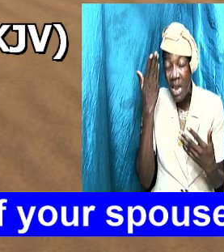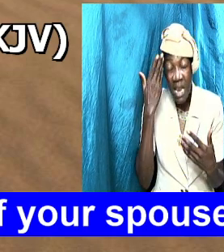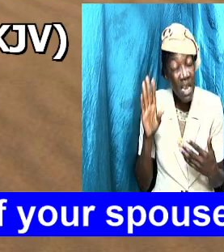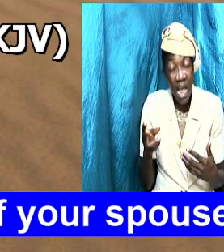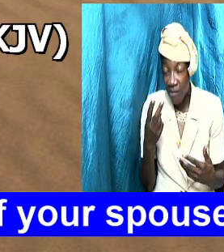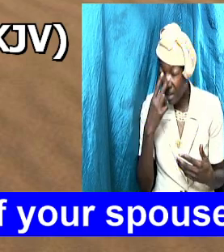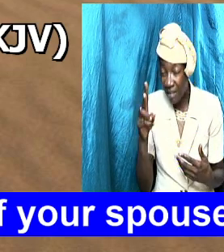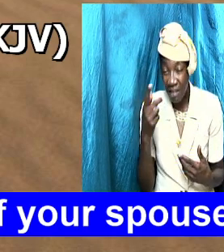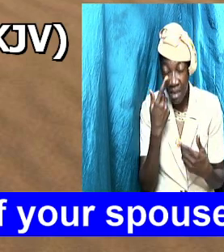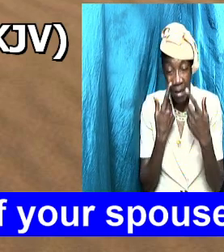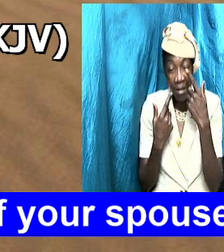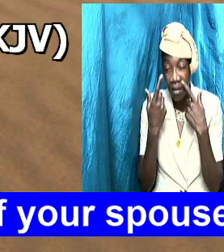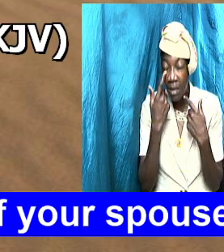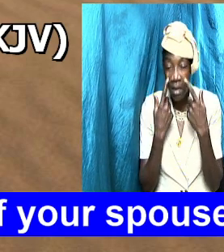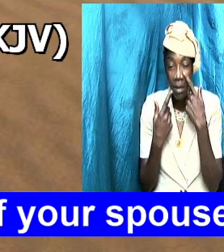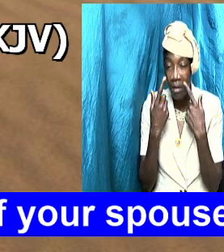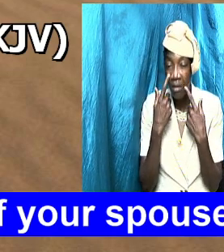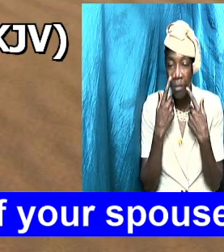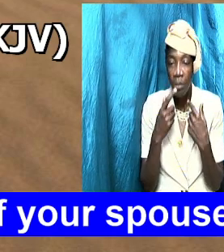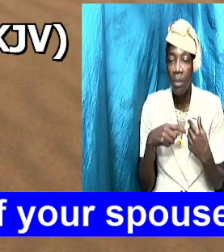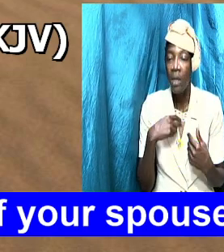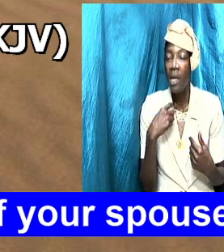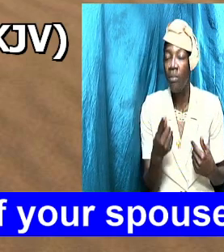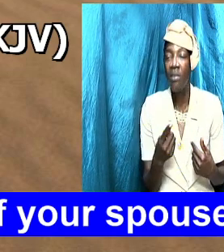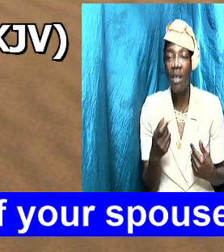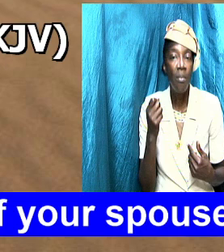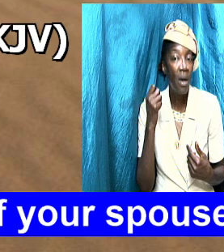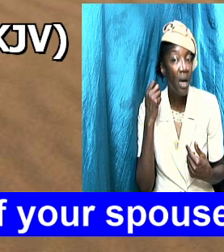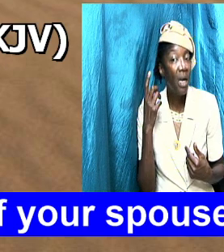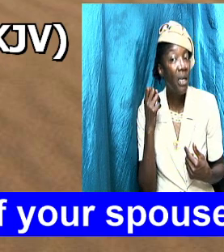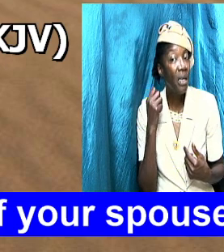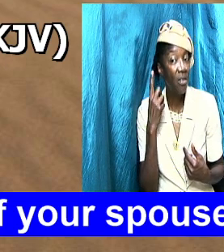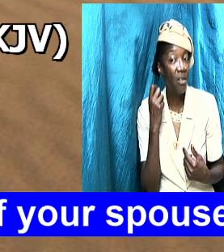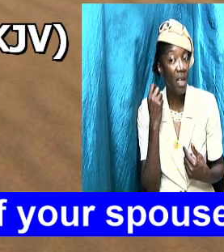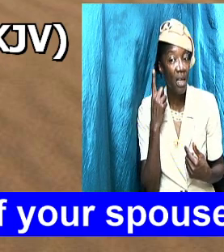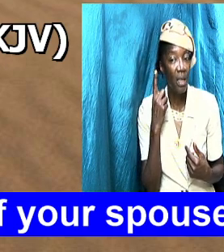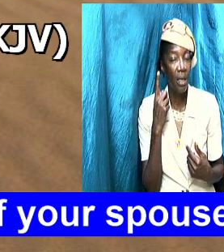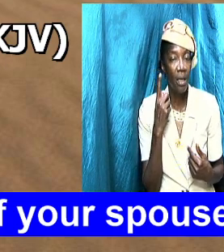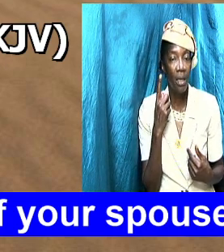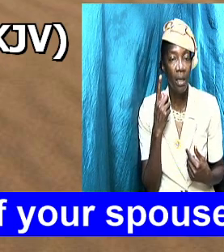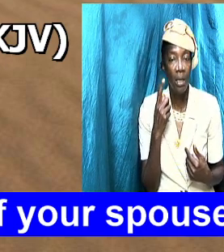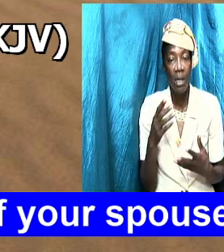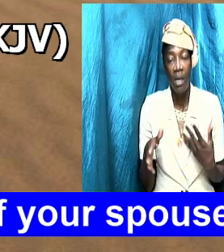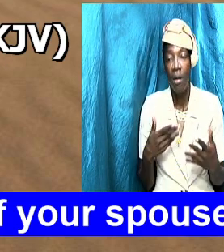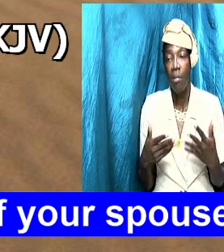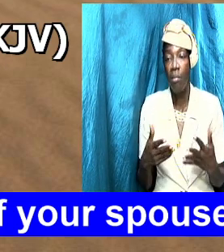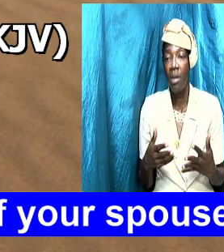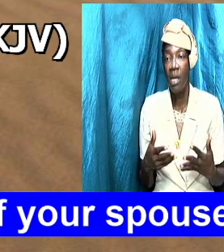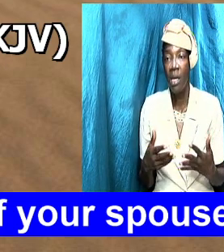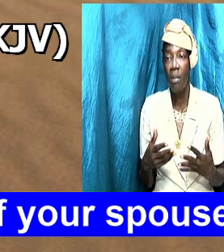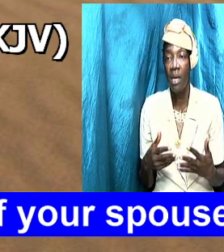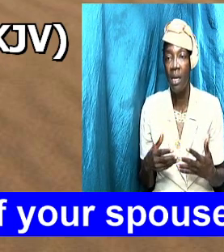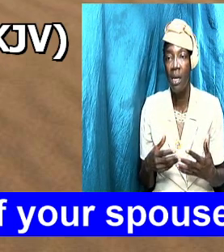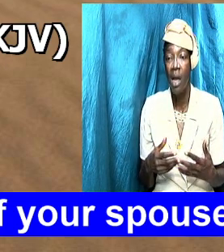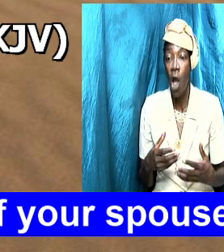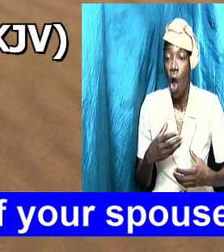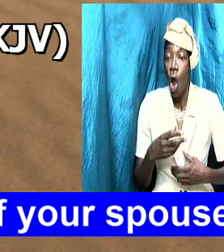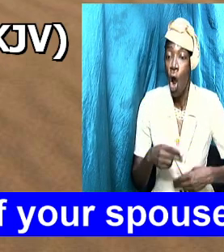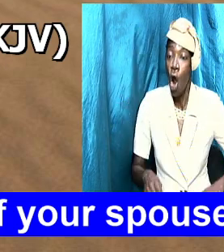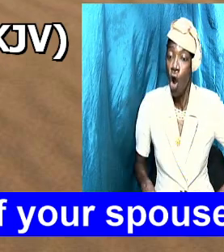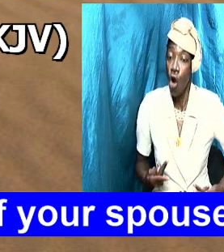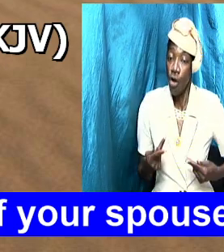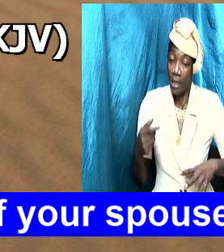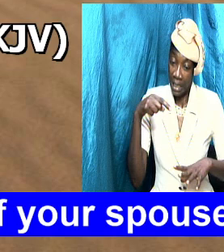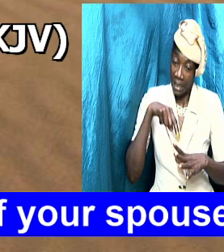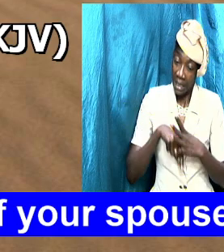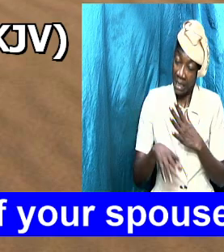and he's going to okay I understand and you know in his male voice and he might be tearing out on the inside but it is not going